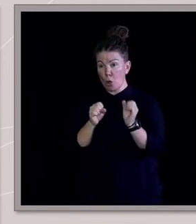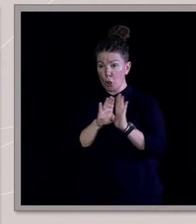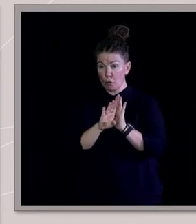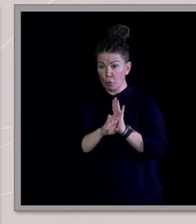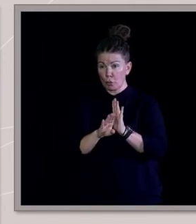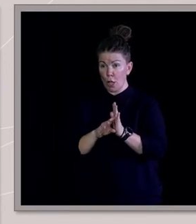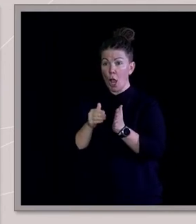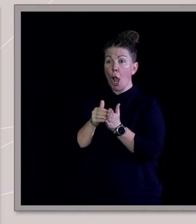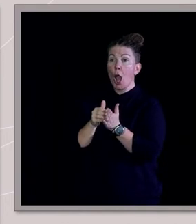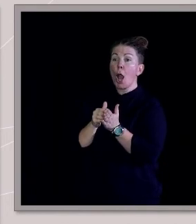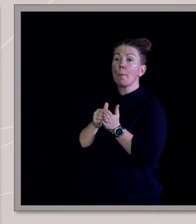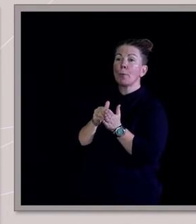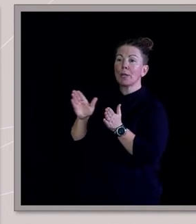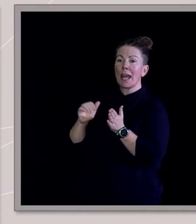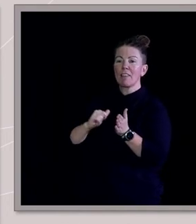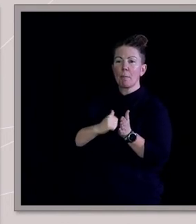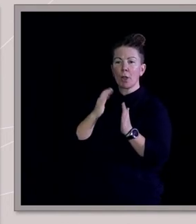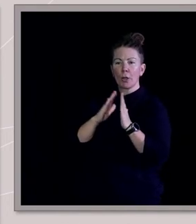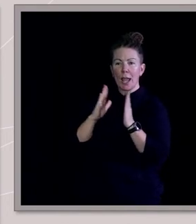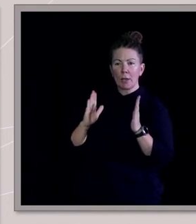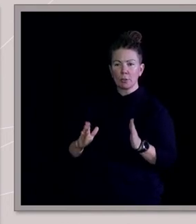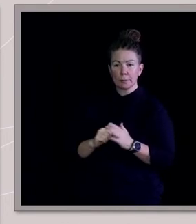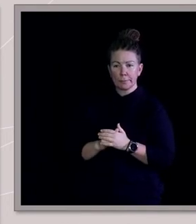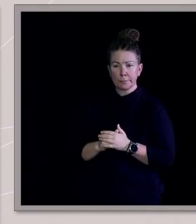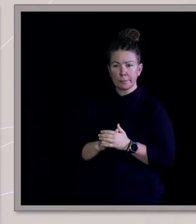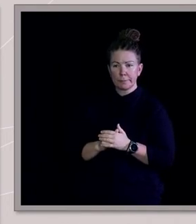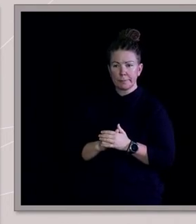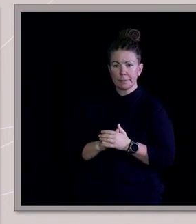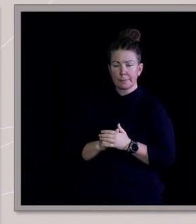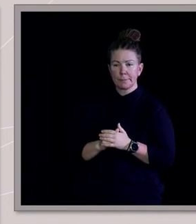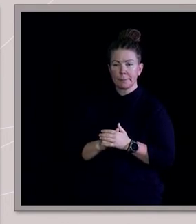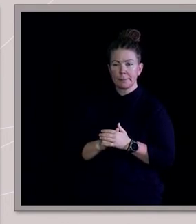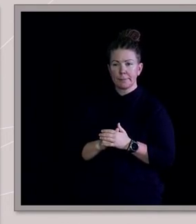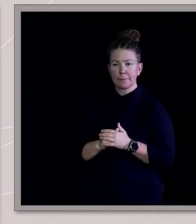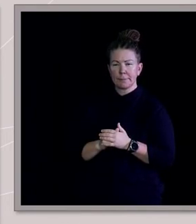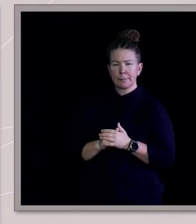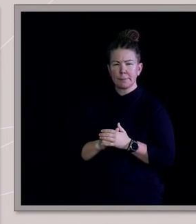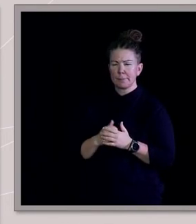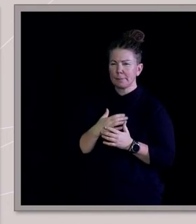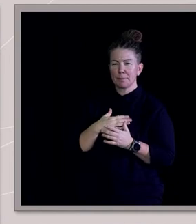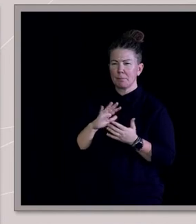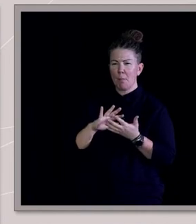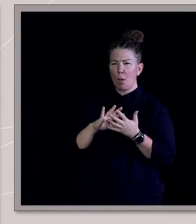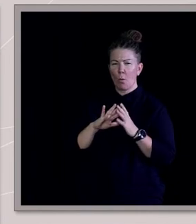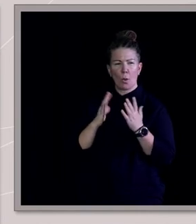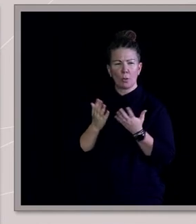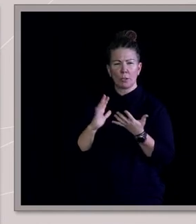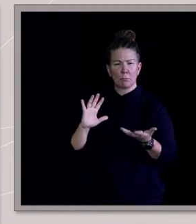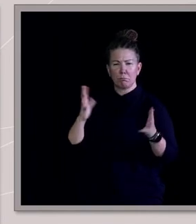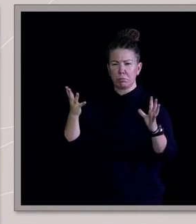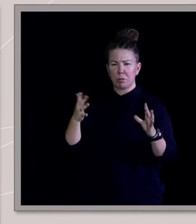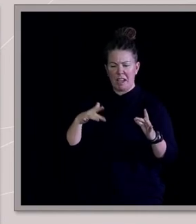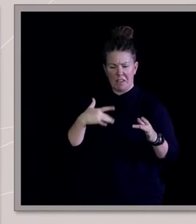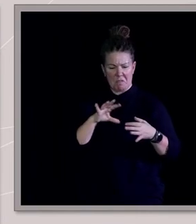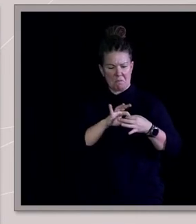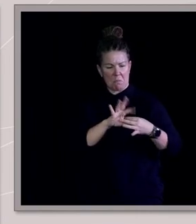booted out of my own share house. And that's when my world just fell apart. I felt dislocated from